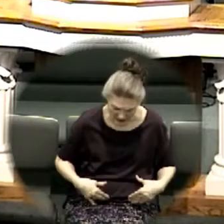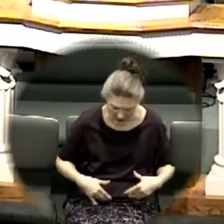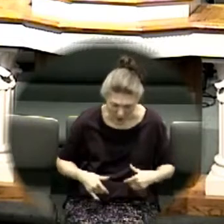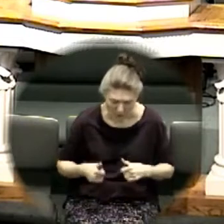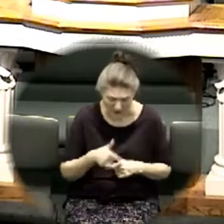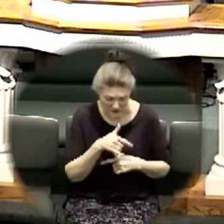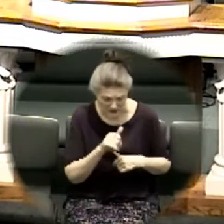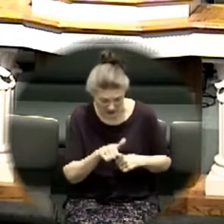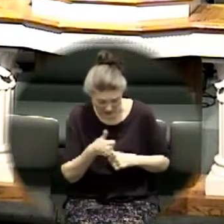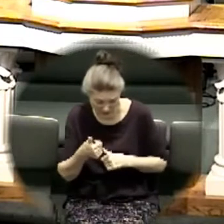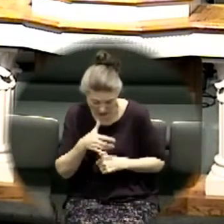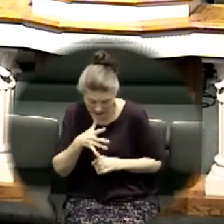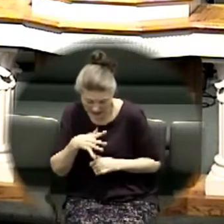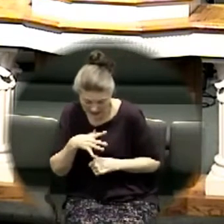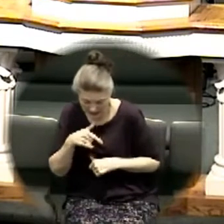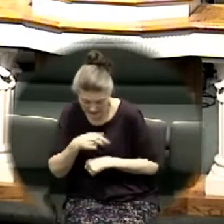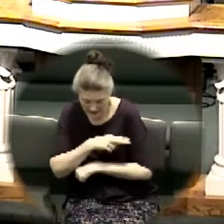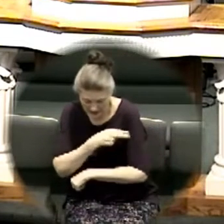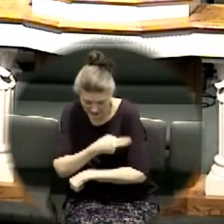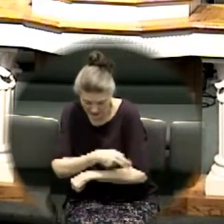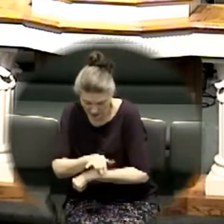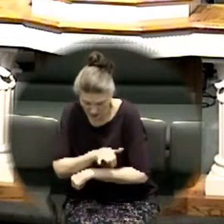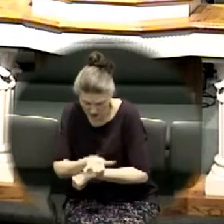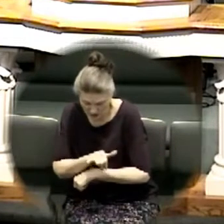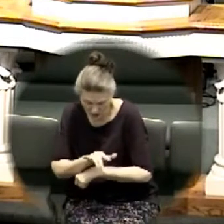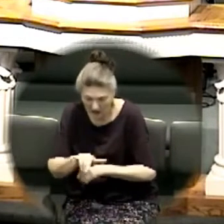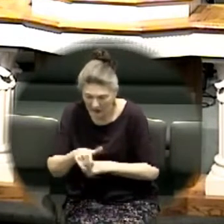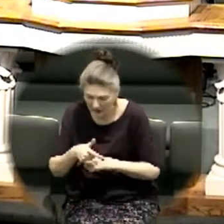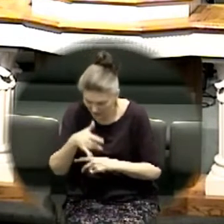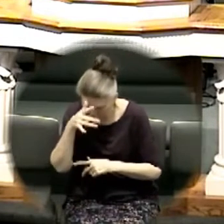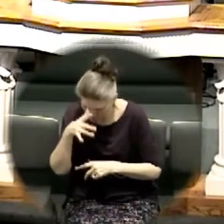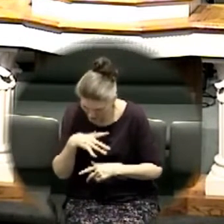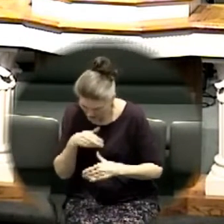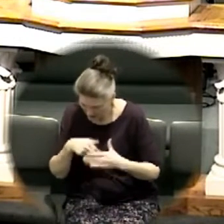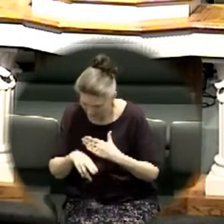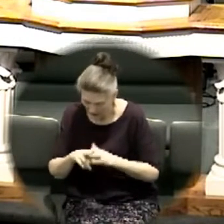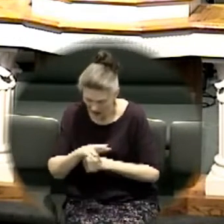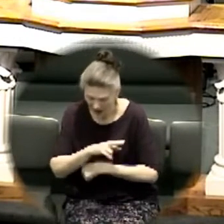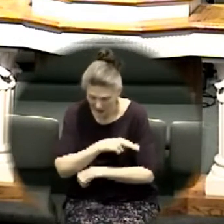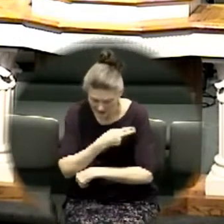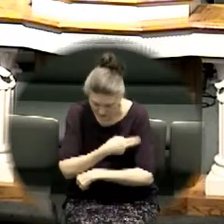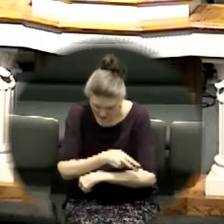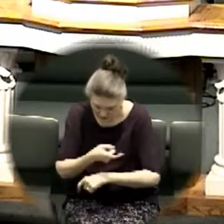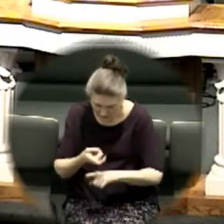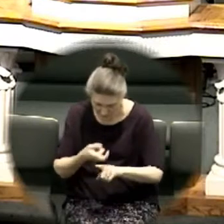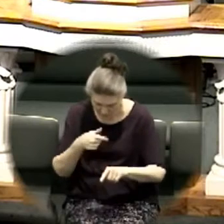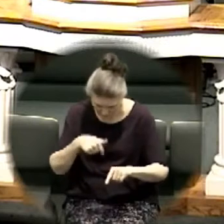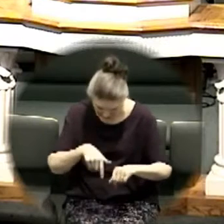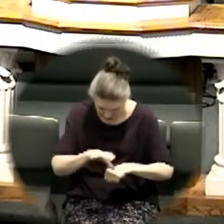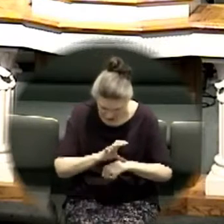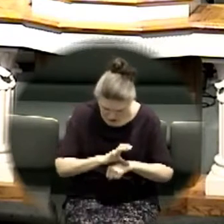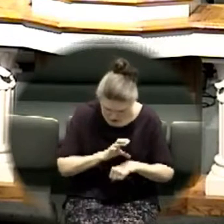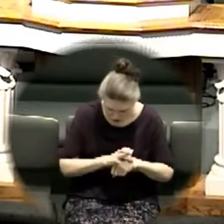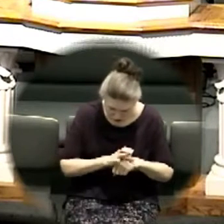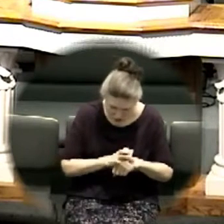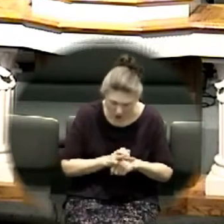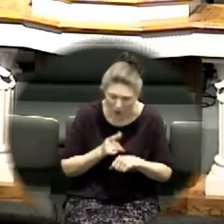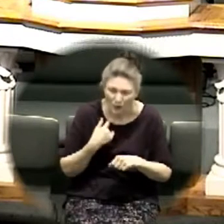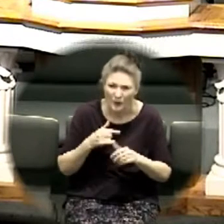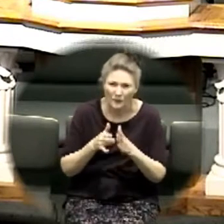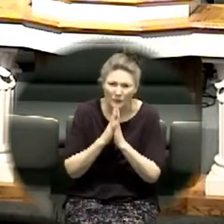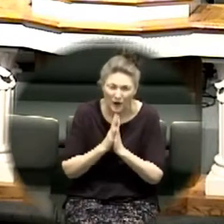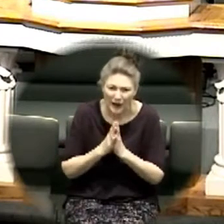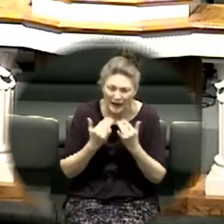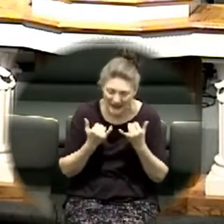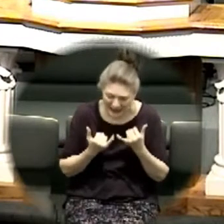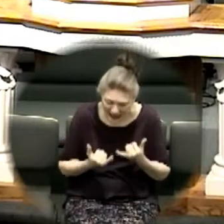have had such powerful prayers you are answering them god not fast enough for me but you're answering them but we pray right